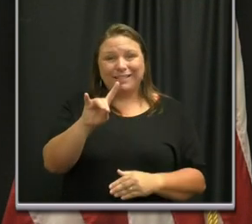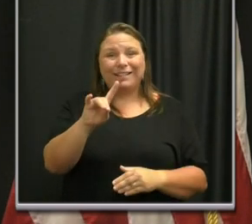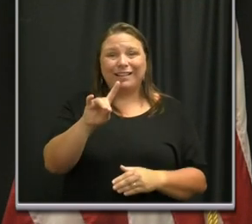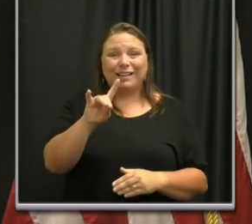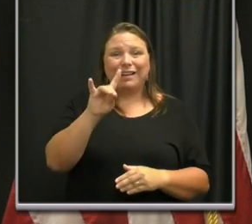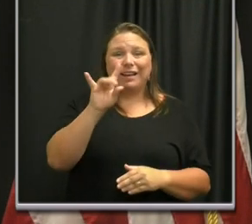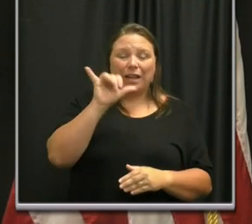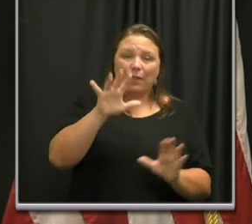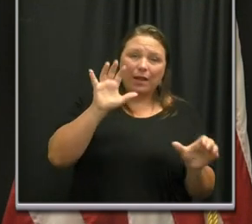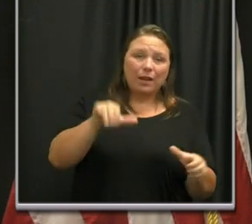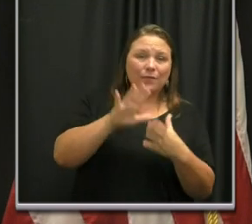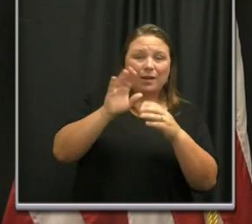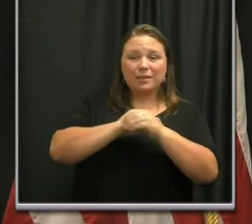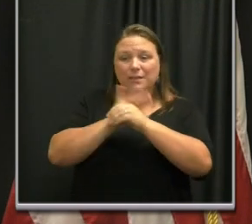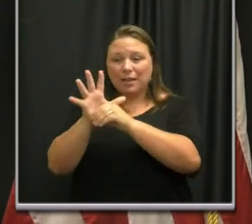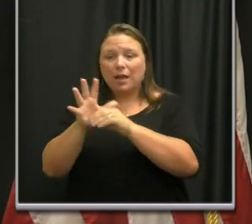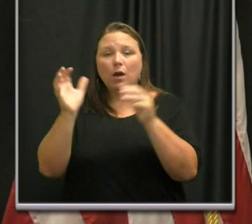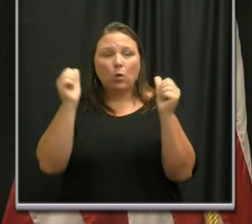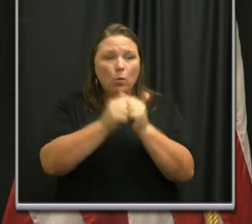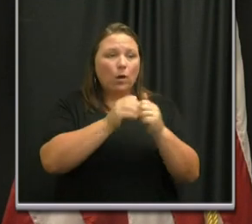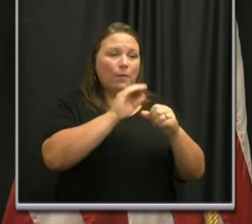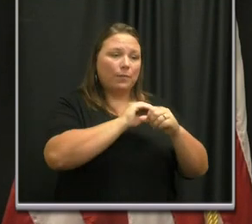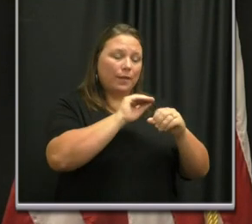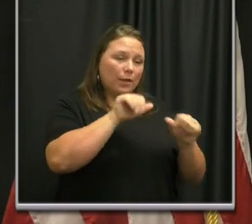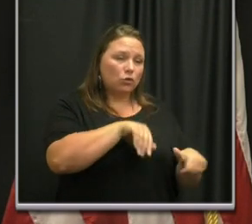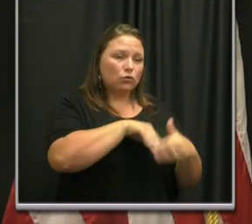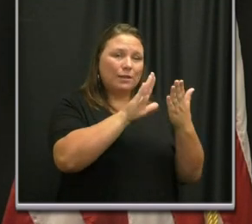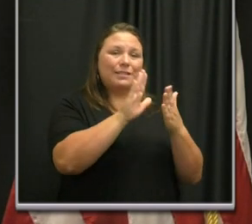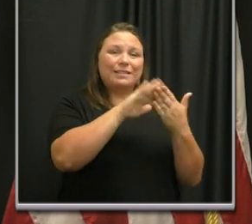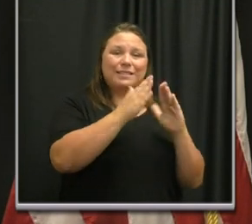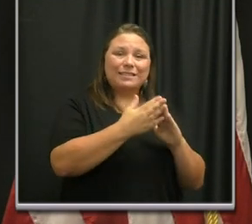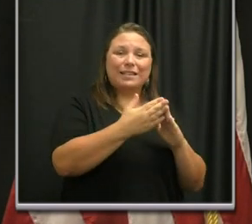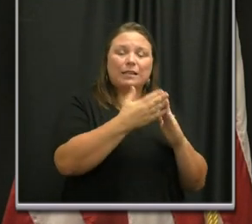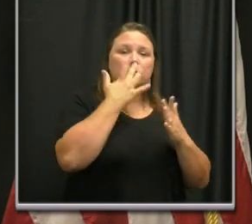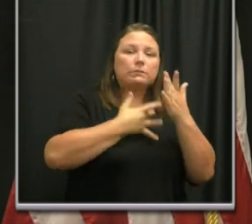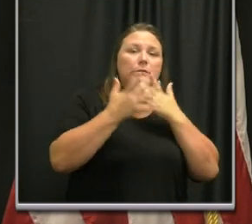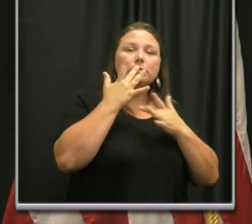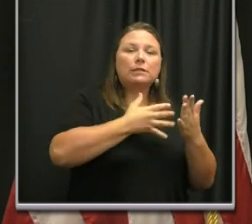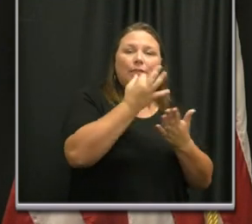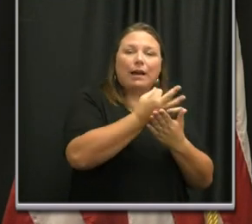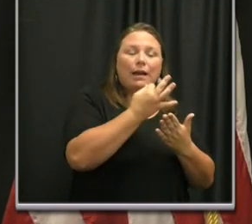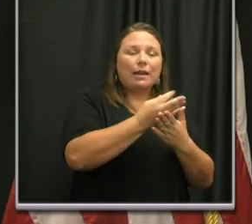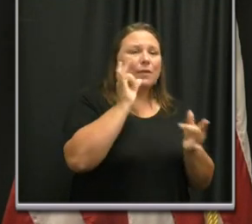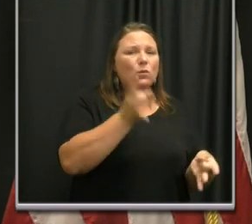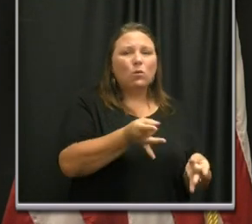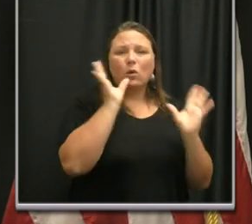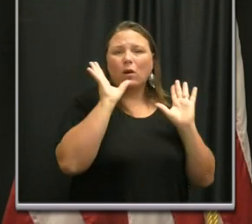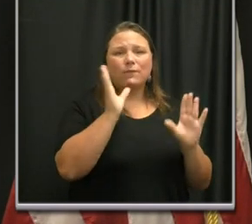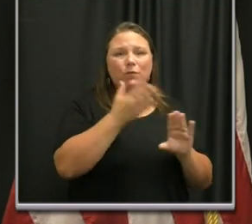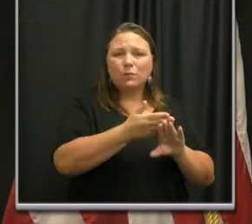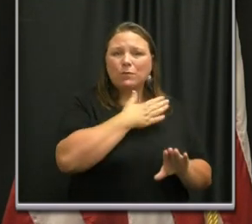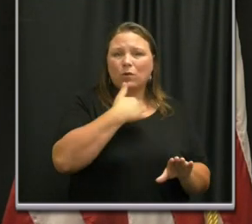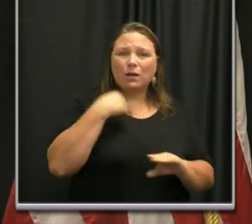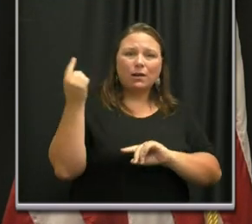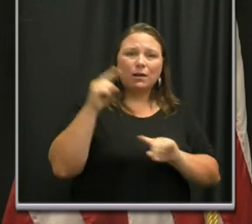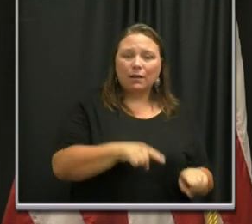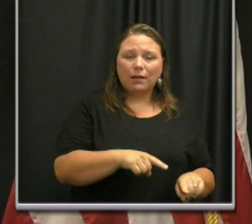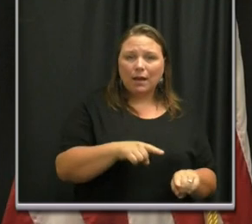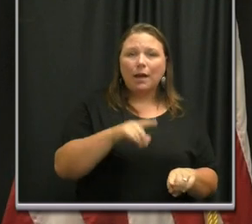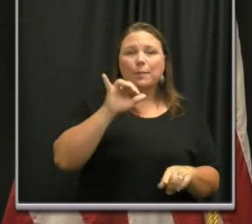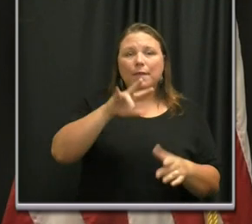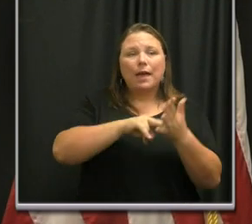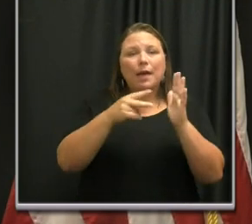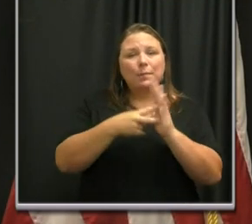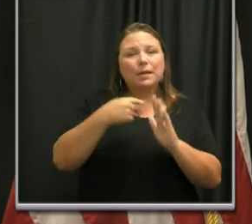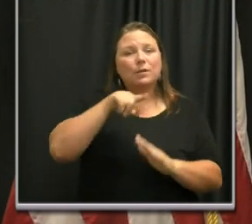be in addressing the virus as well as addressing the city finances, which have gotten into terrible shape over the last few years, making us